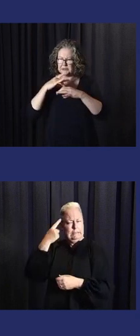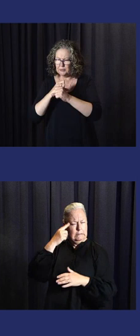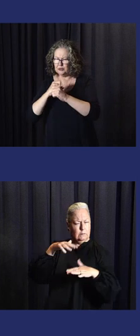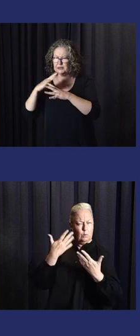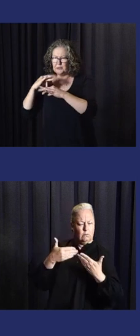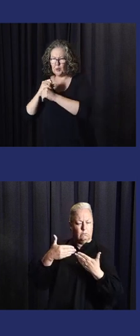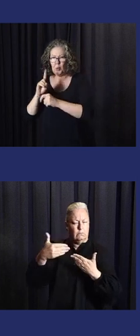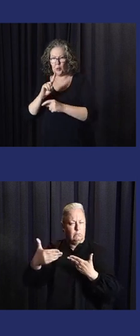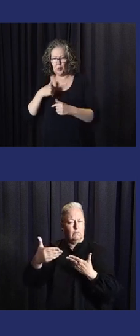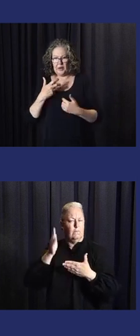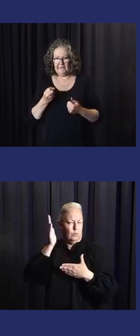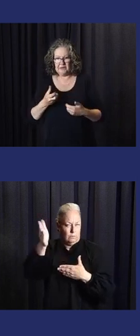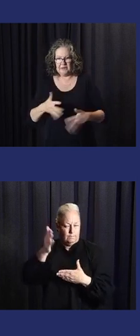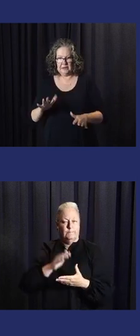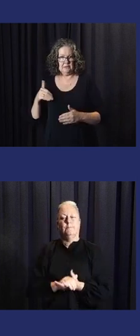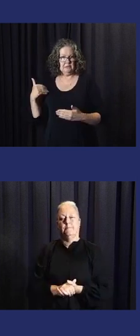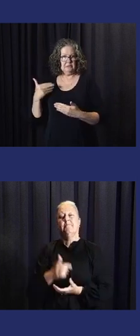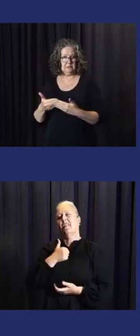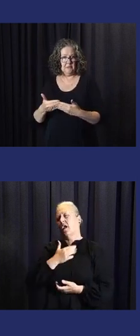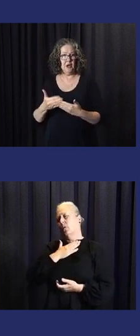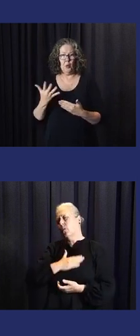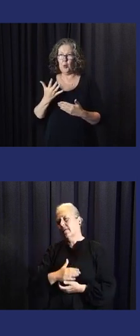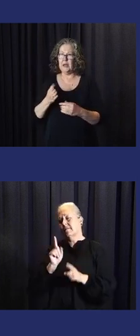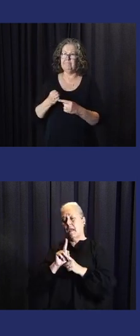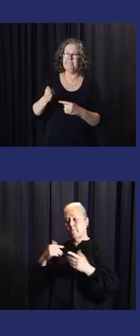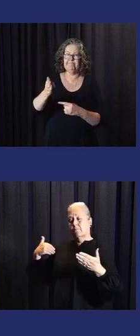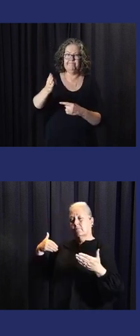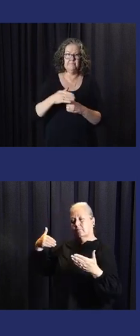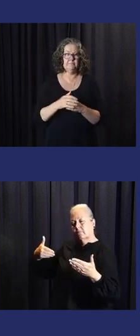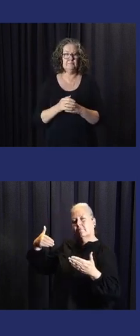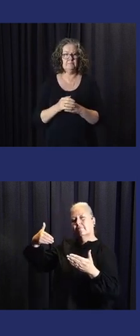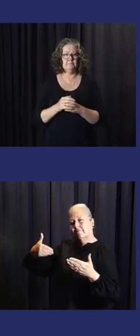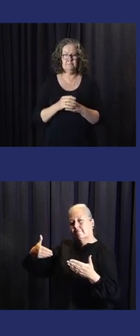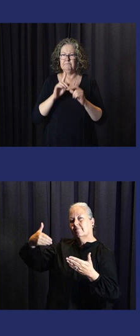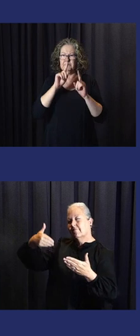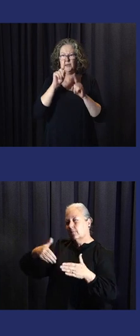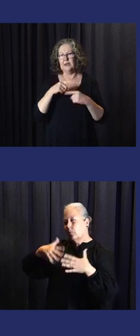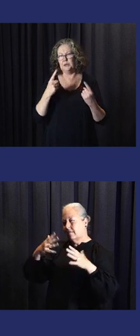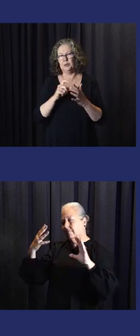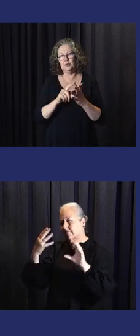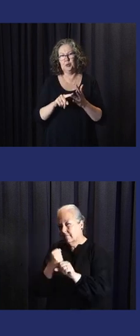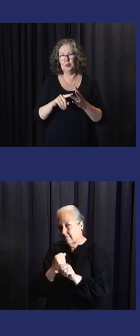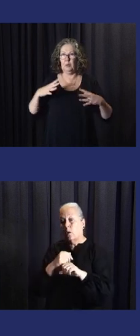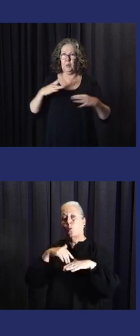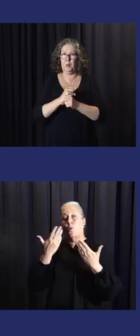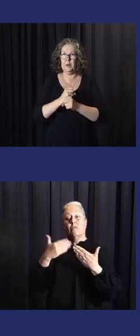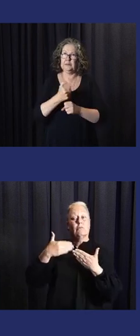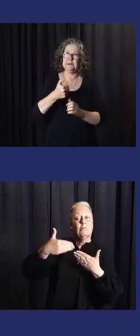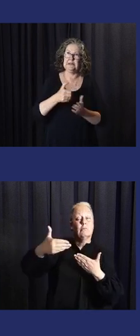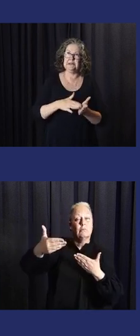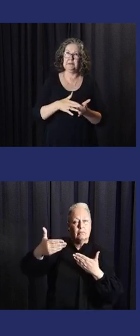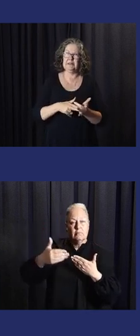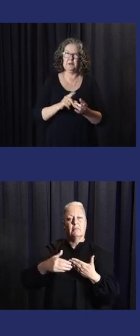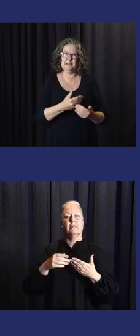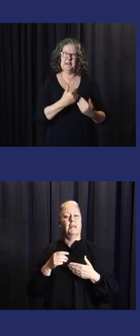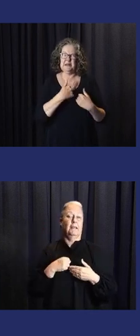inclusive process going forward. And I think I'm going to try and summarize some of those things that we've done at this stage and where we would like